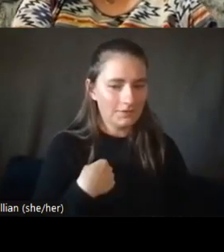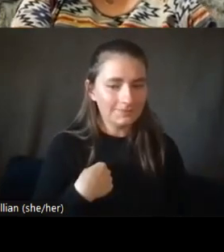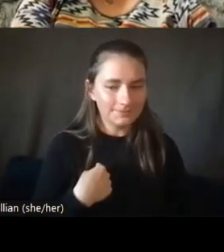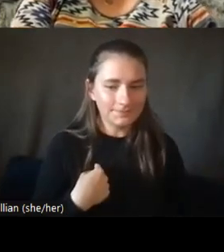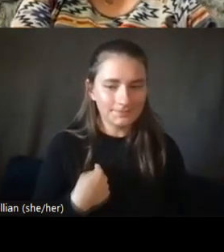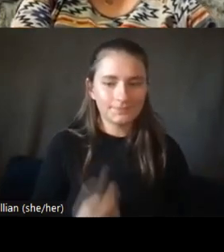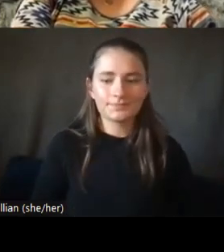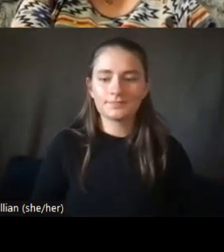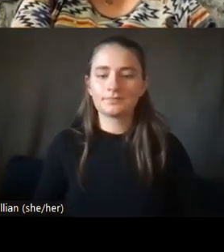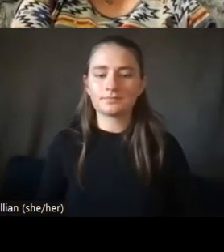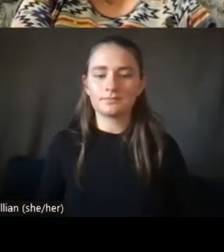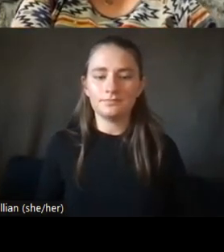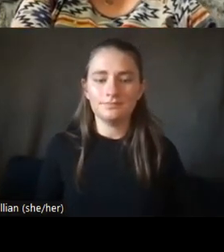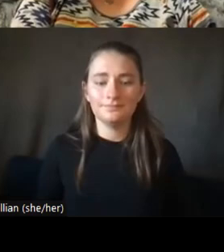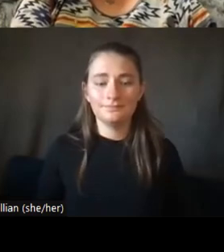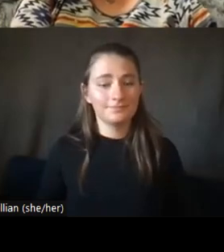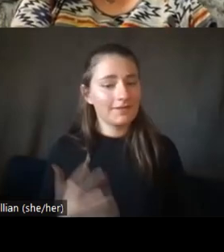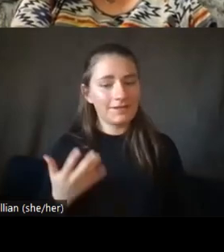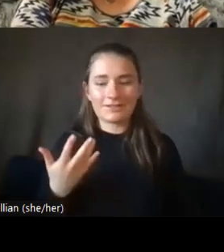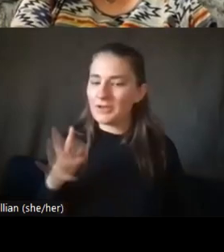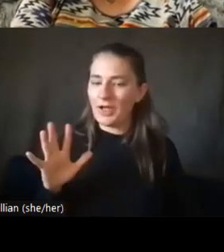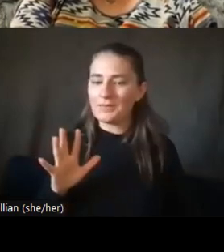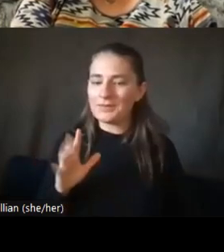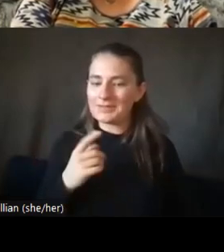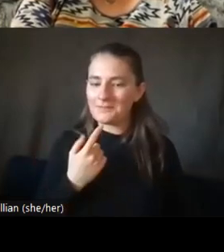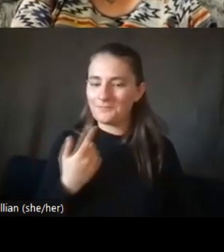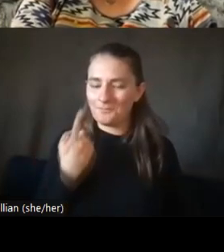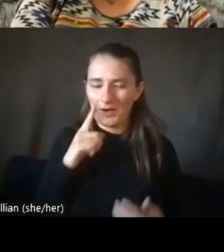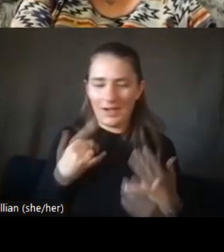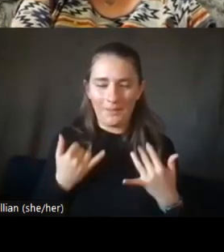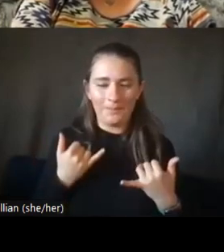And that's all I'm going to say for right now.